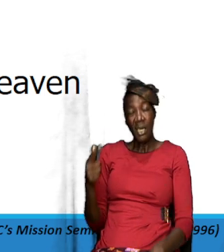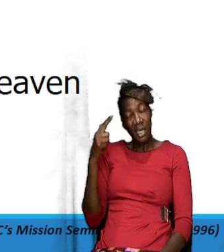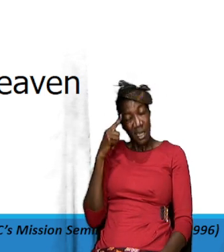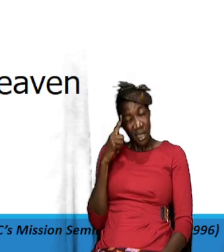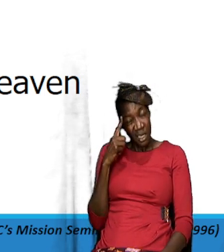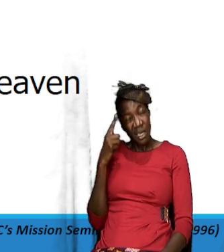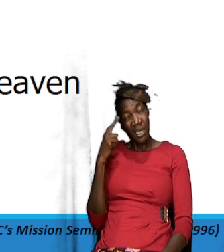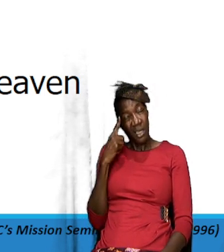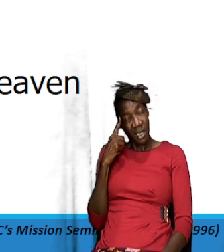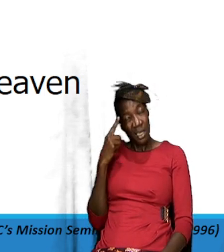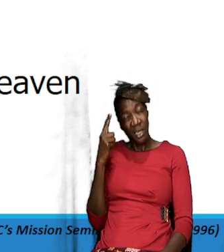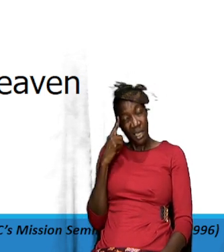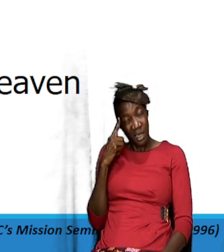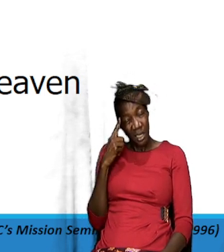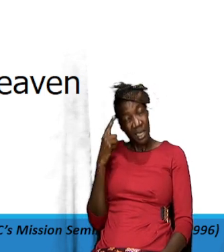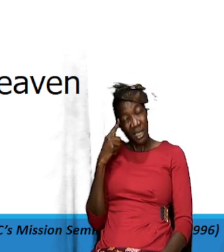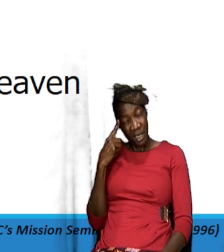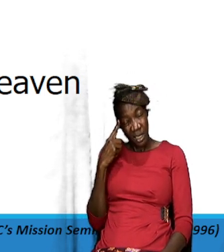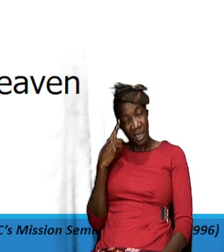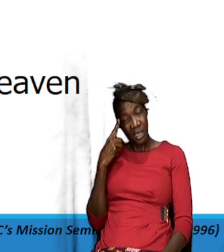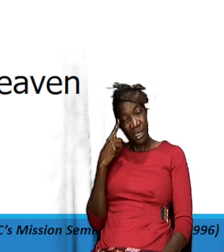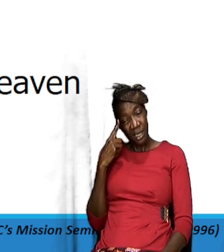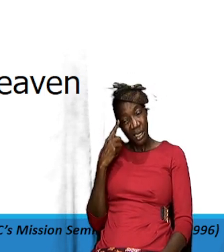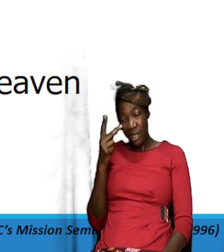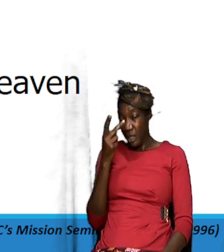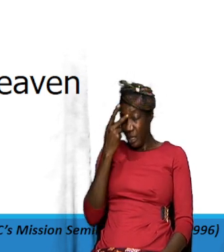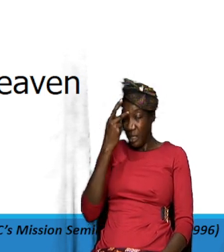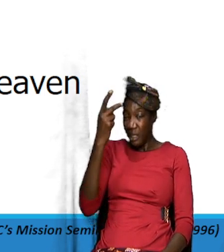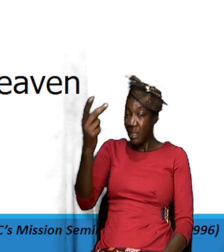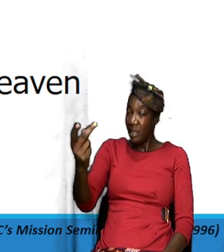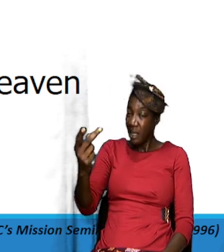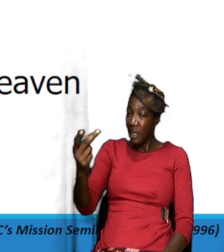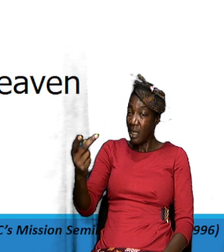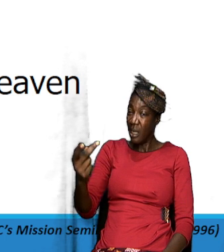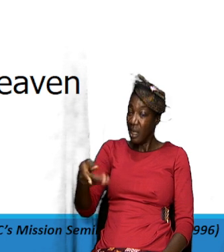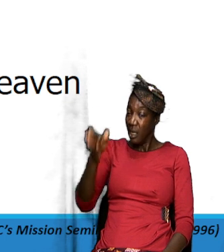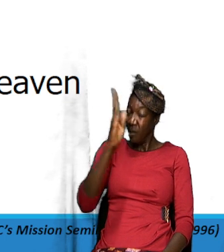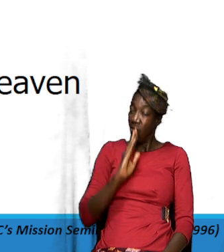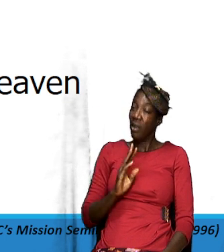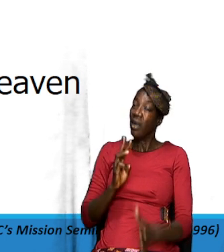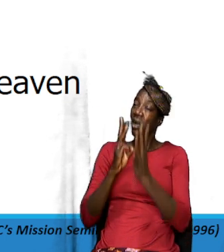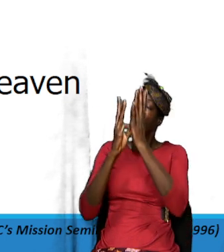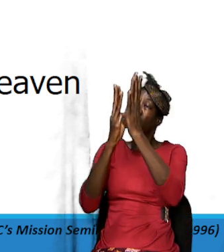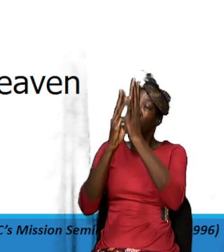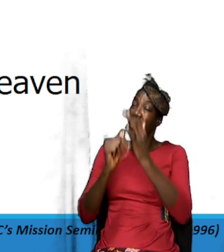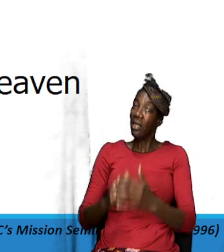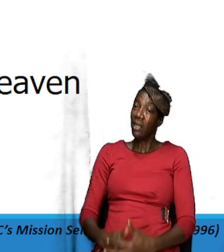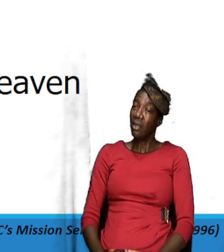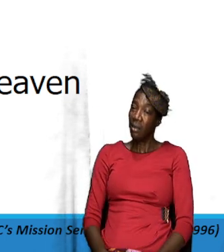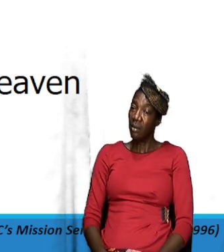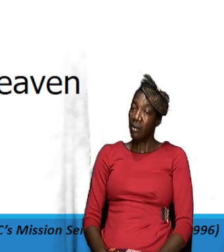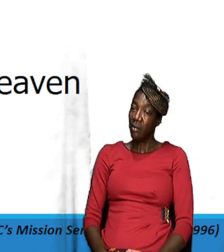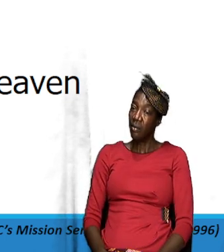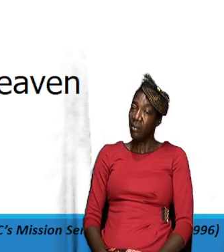them and see if these are in the will of God are you know